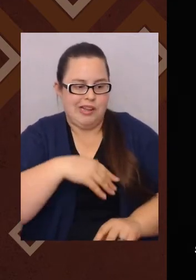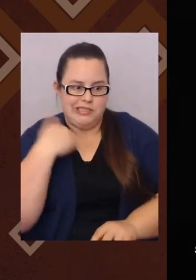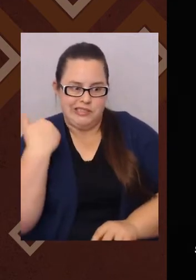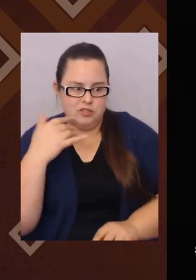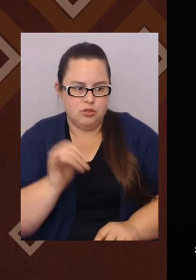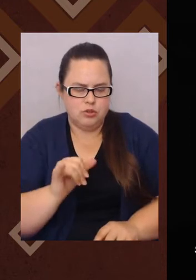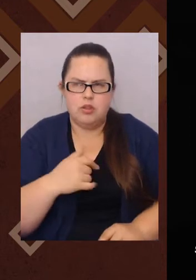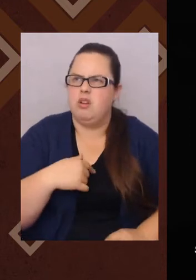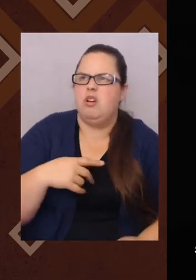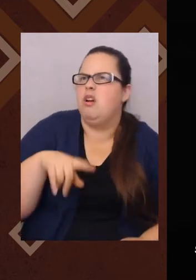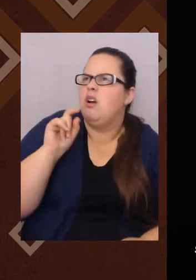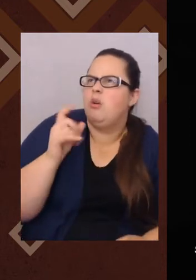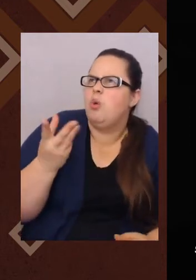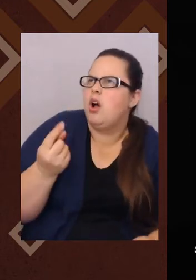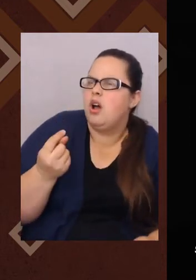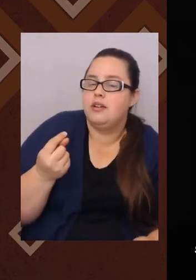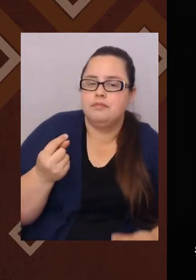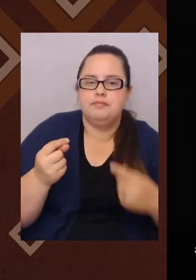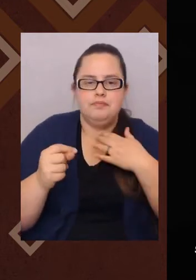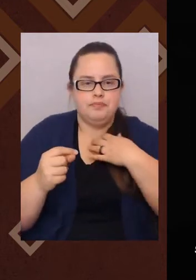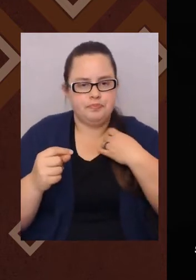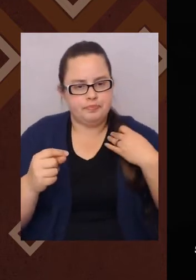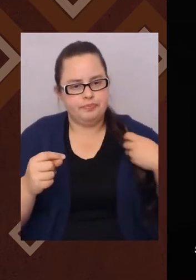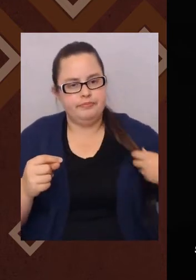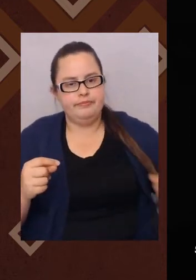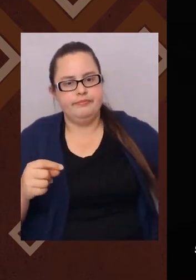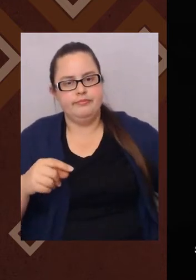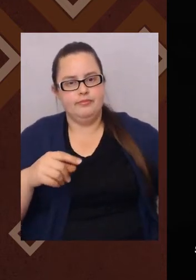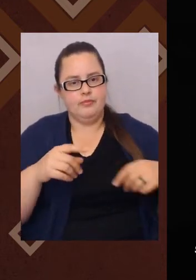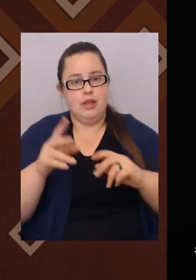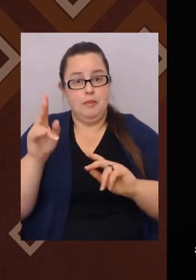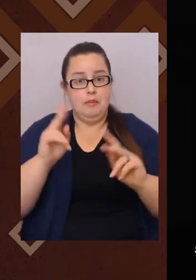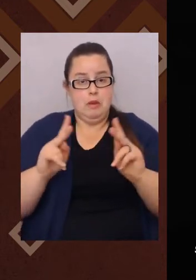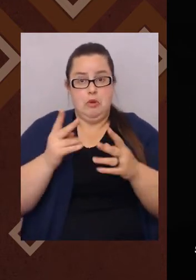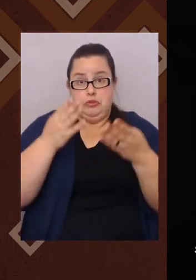Furthermore, wherever country that you identify and coming from.